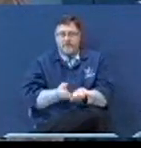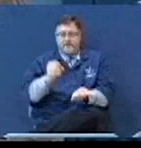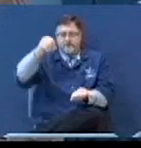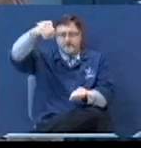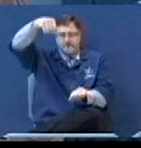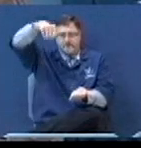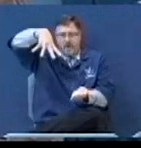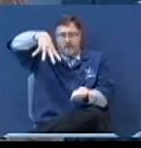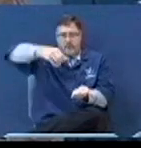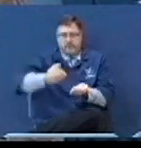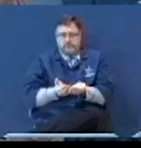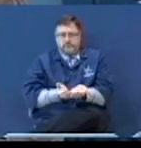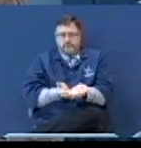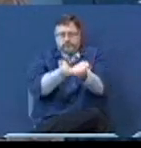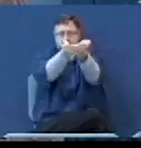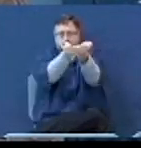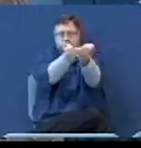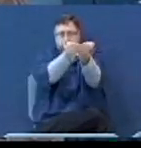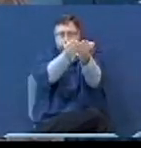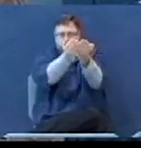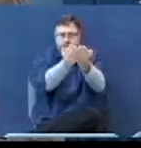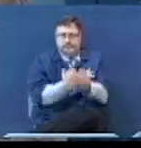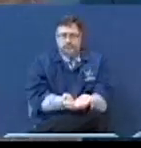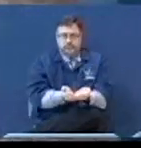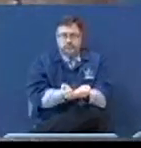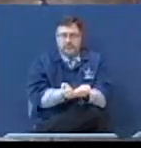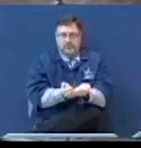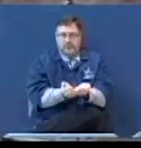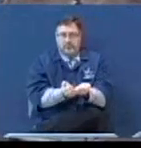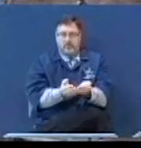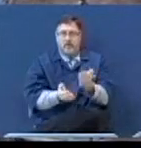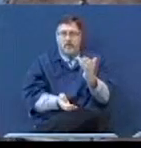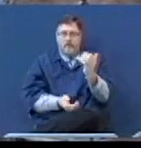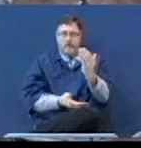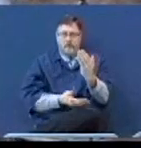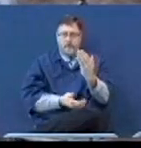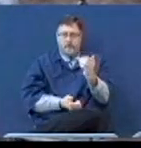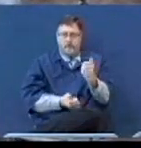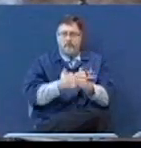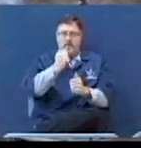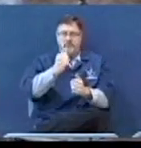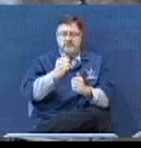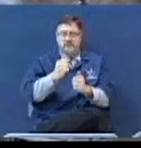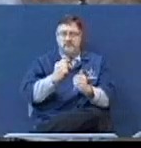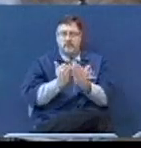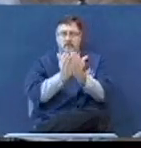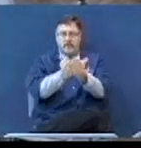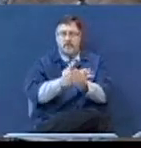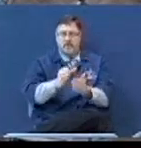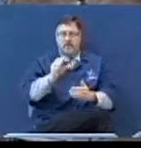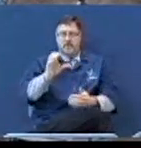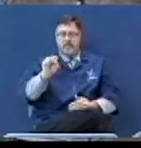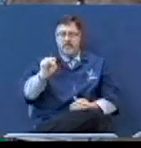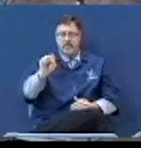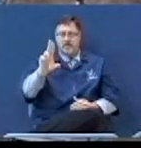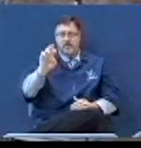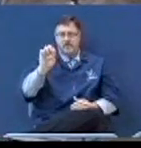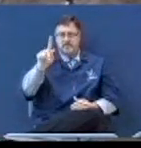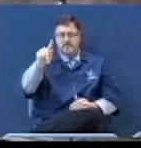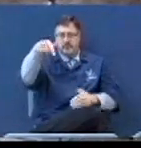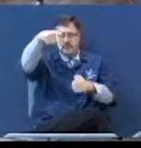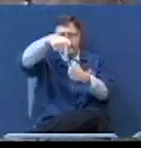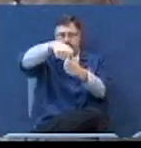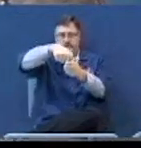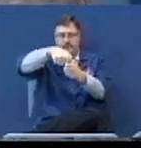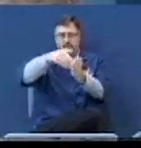some of the wreckage, but most of it sunk right there with those men that